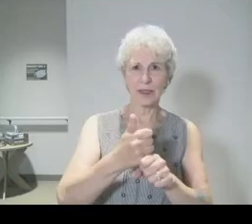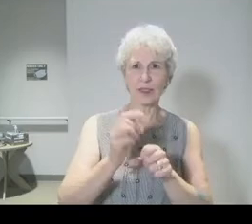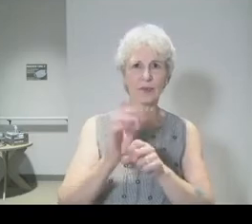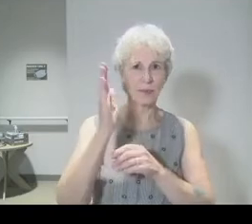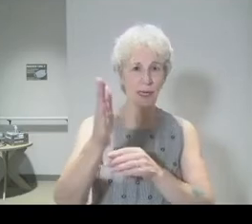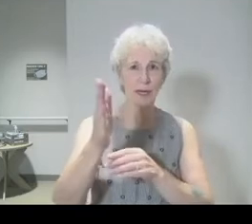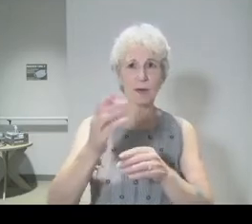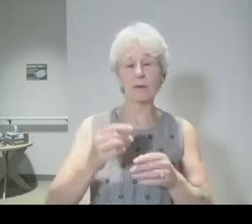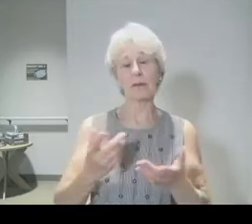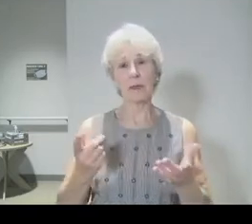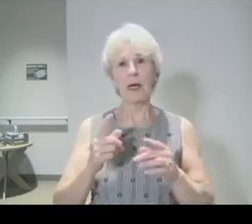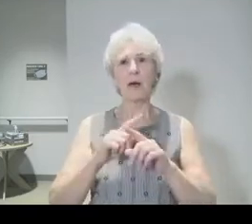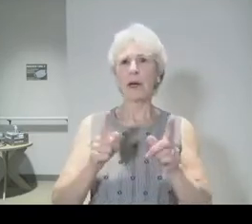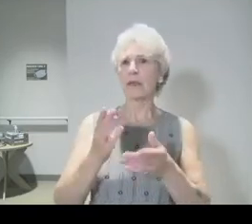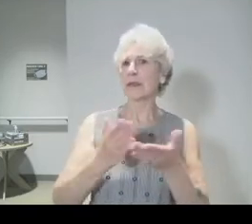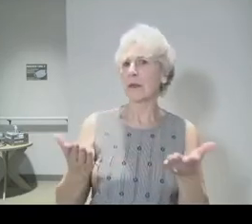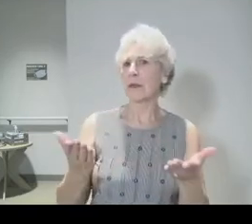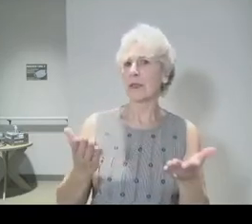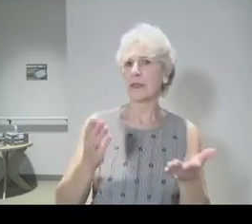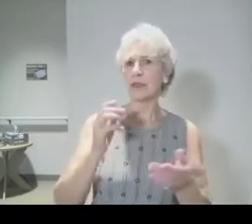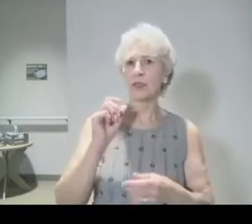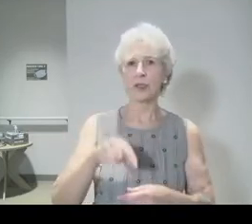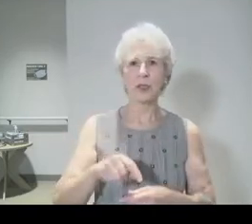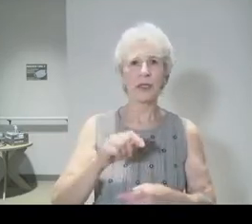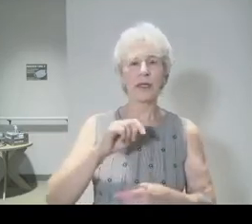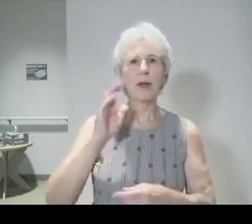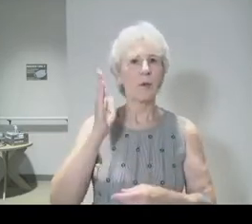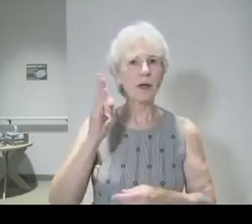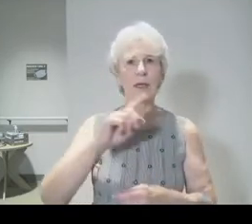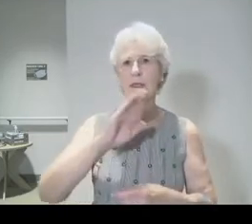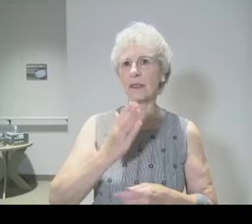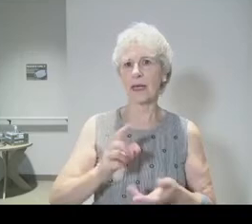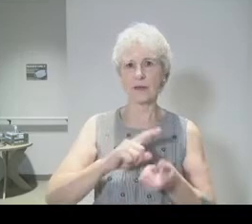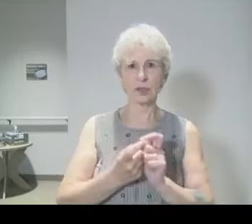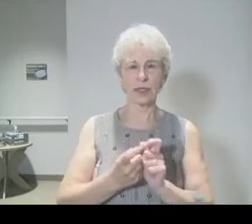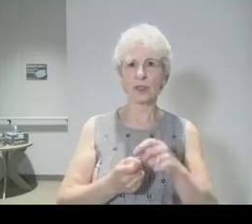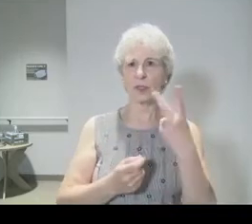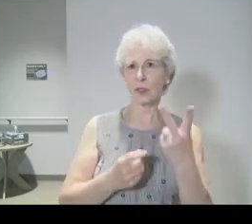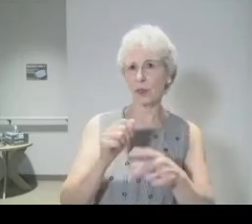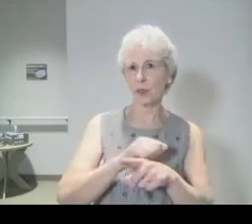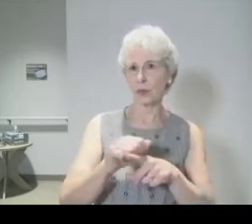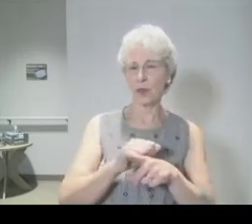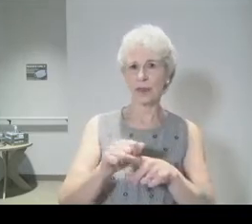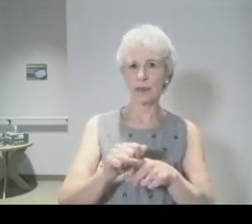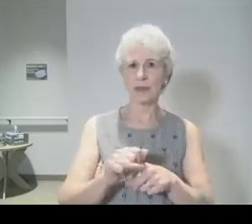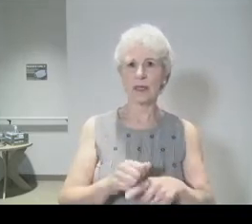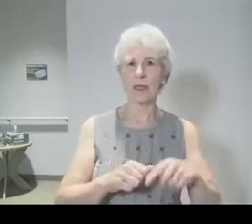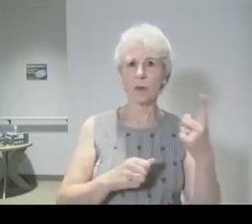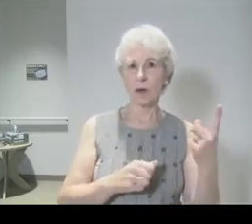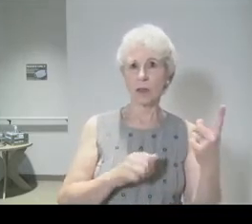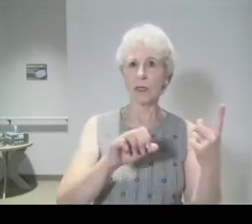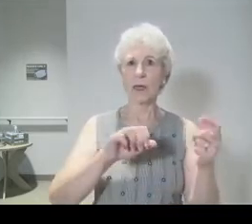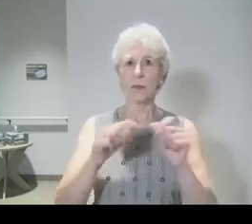But there are some things that should never change and will never change. And two of those practices are baptism